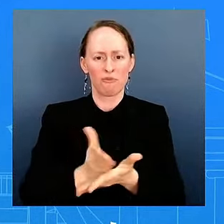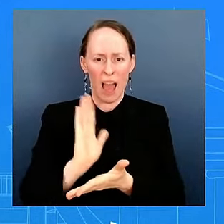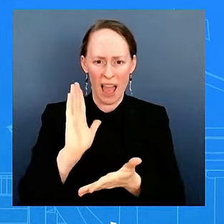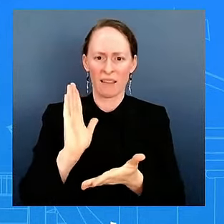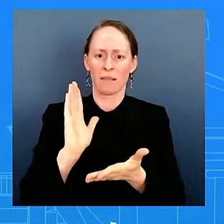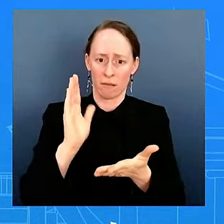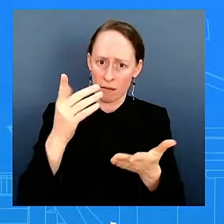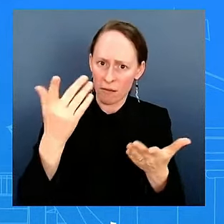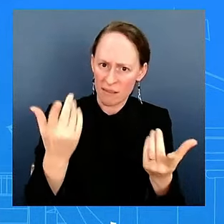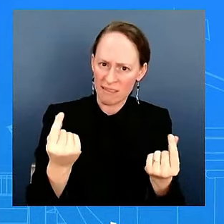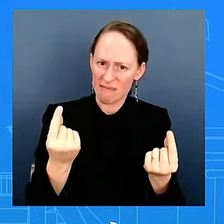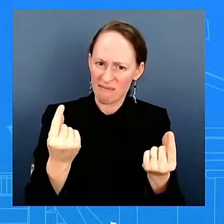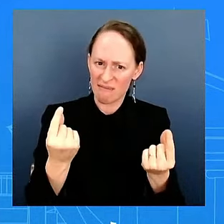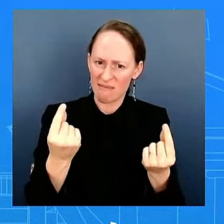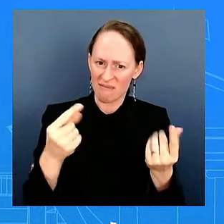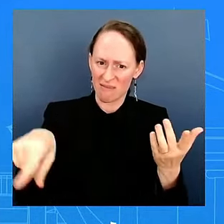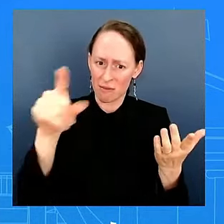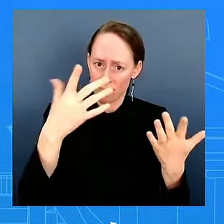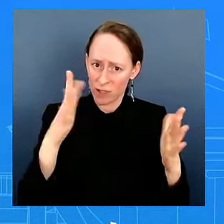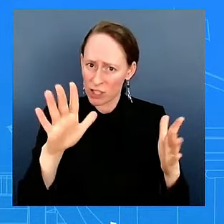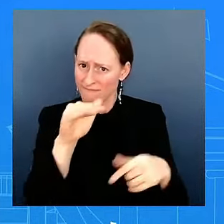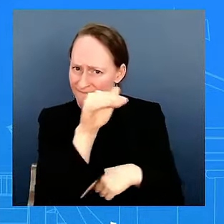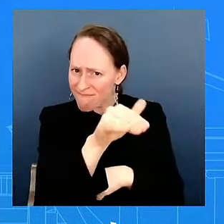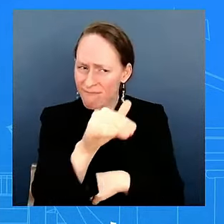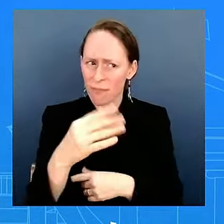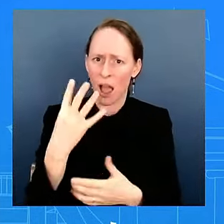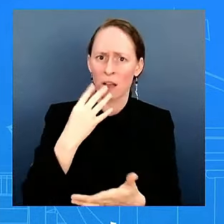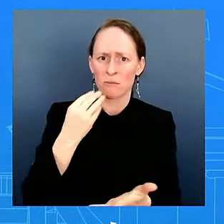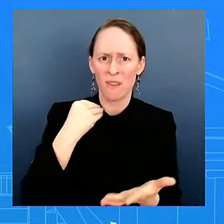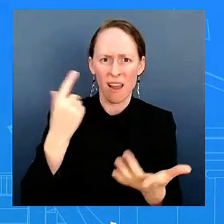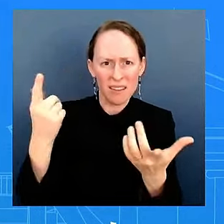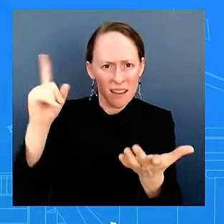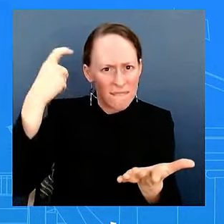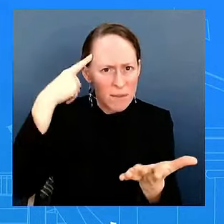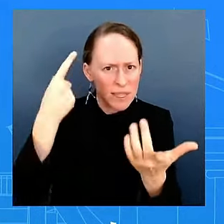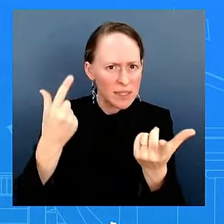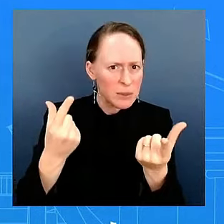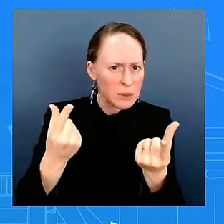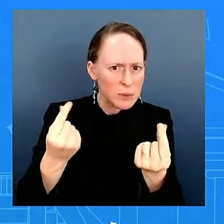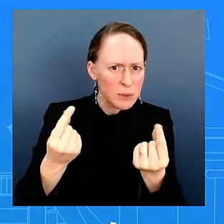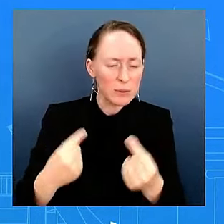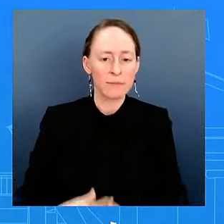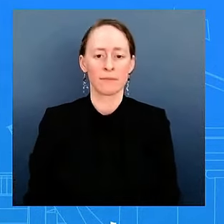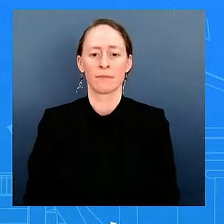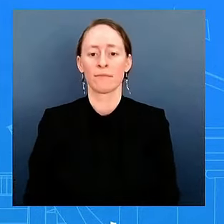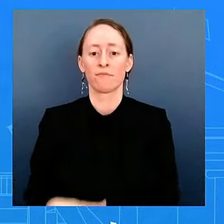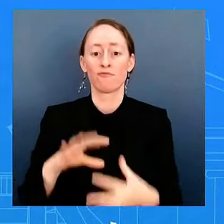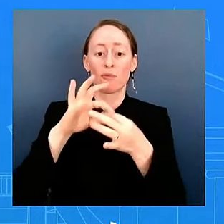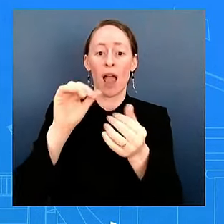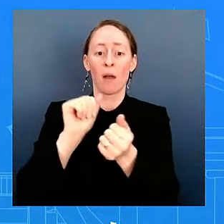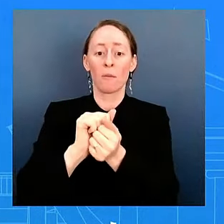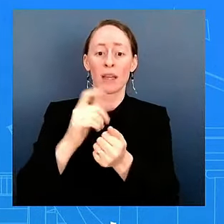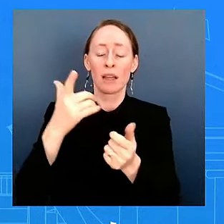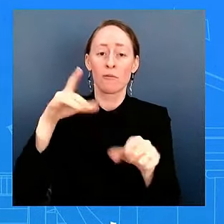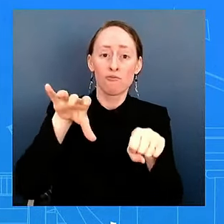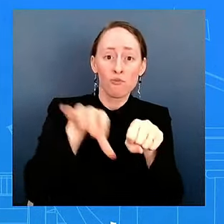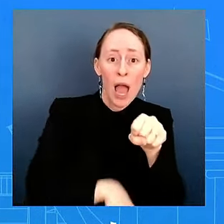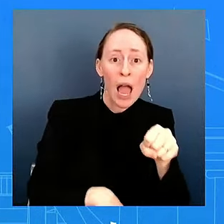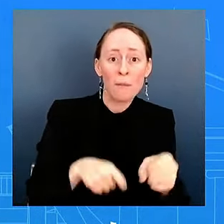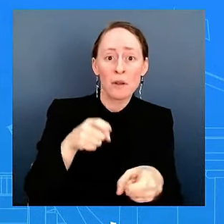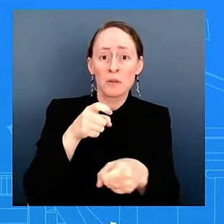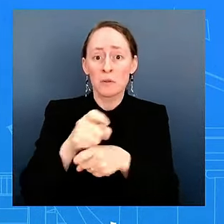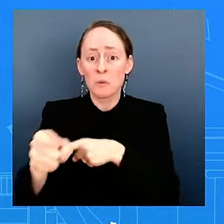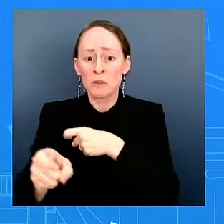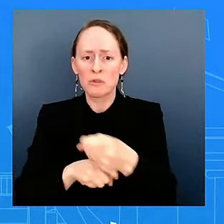what were they responding? So the reports of rape, torture, and abuse are deeply, deeply concerning. And we have been clear and